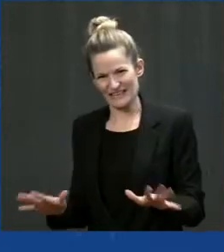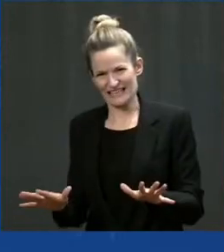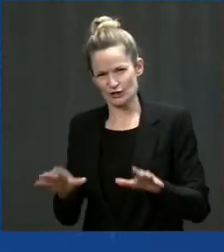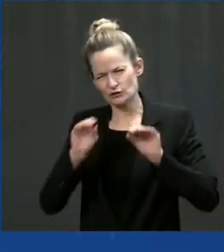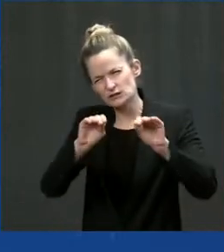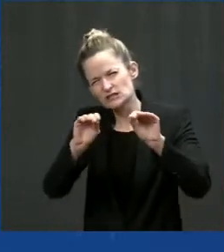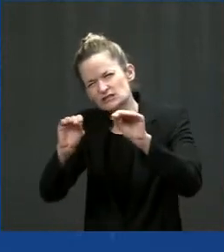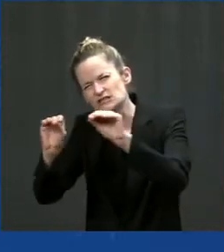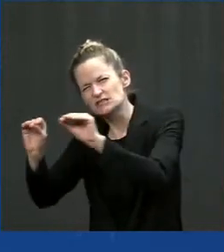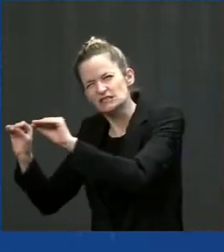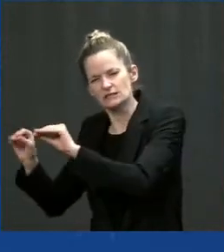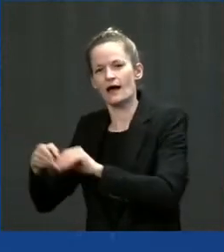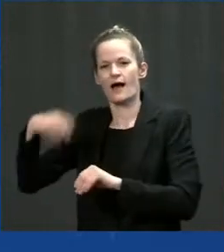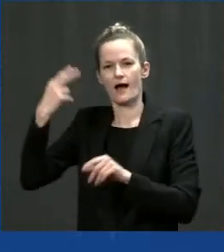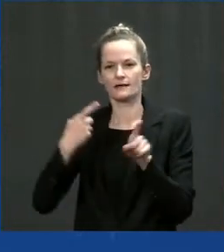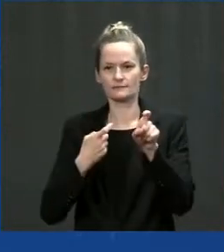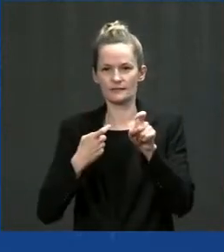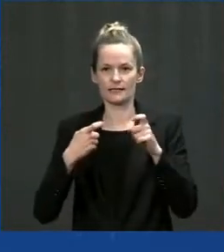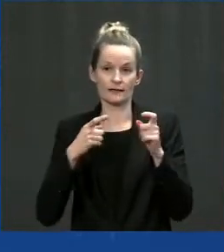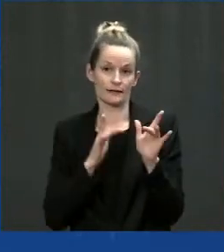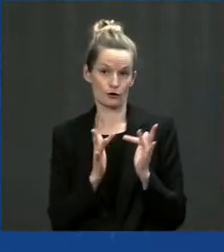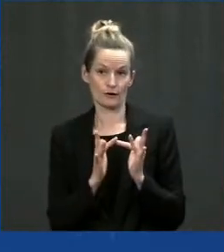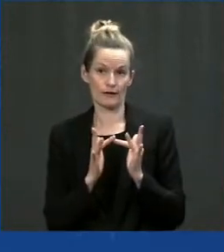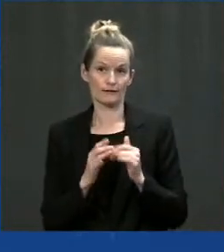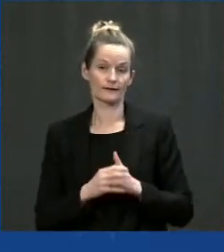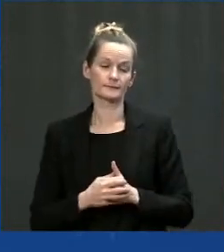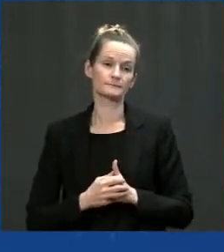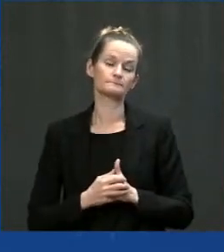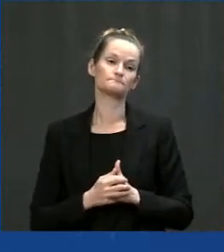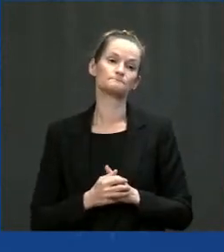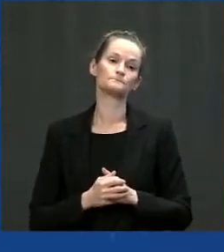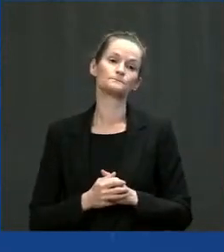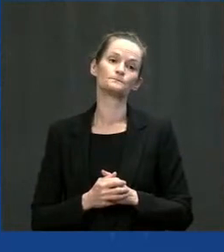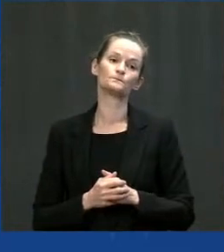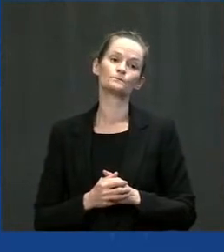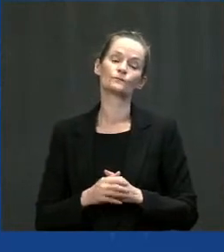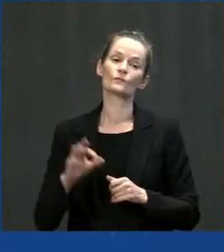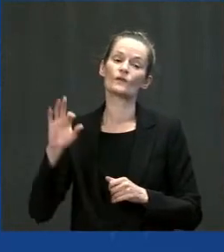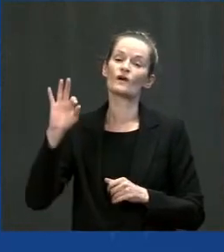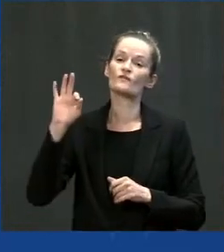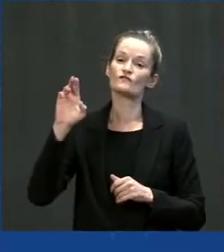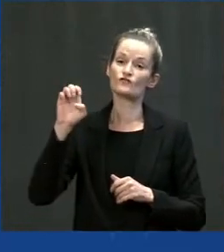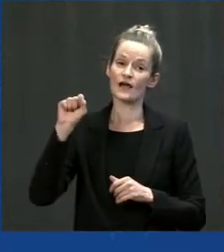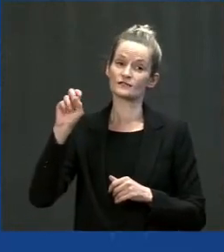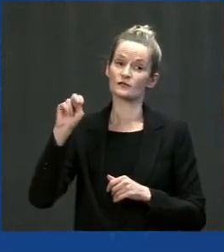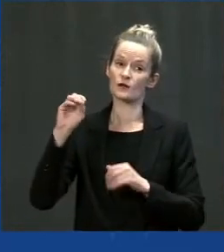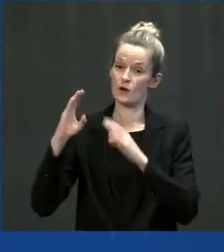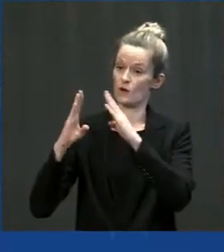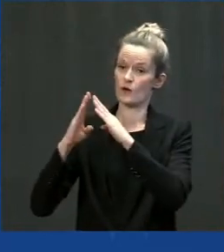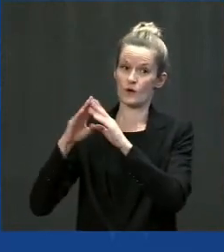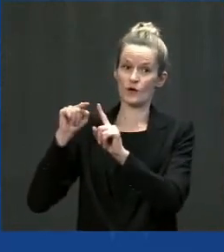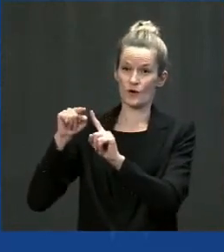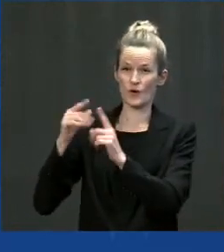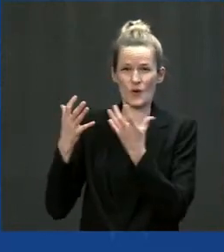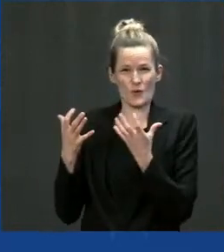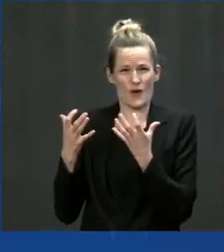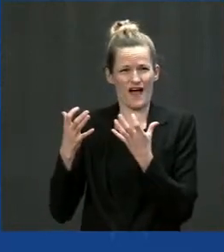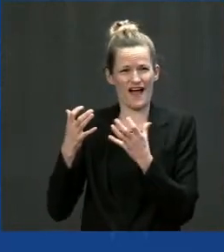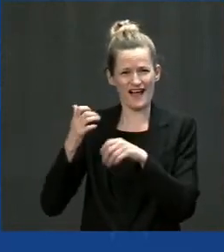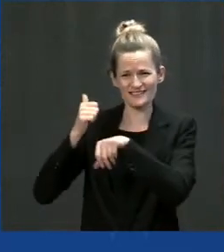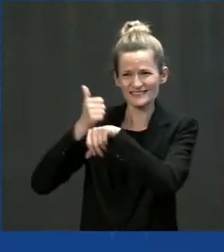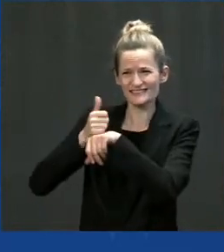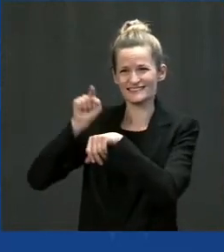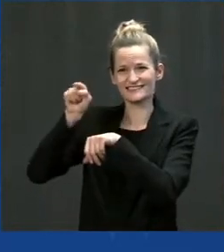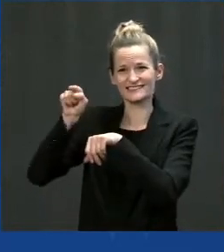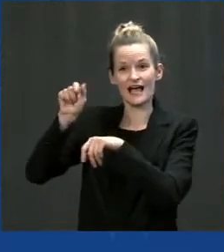like many cities, is in the midst of airport expansion with the addition of a new terminal at